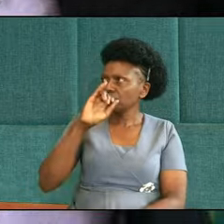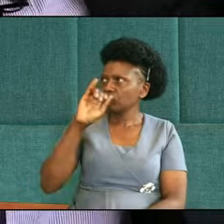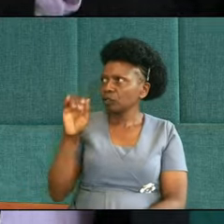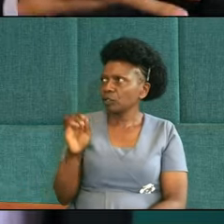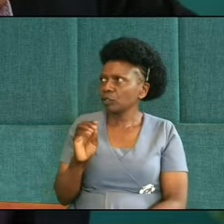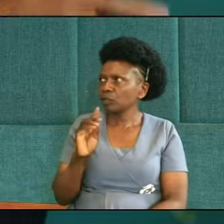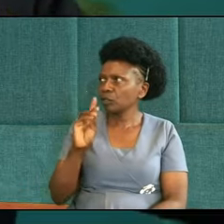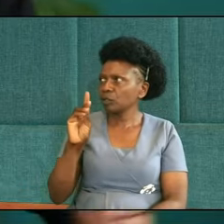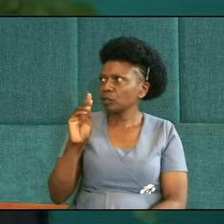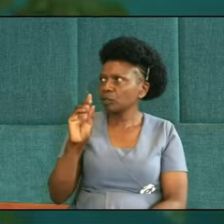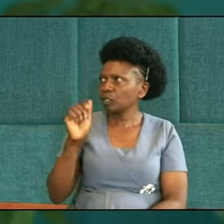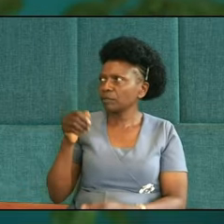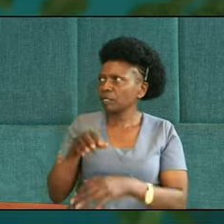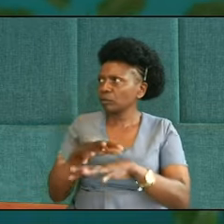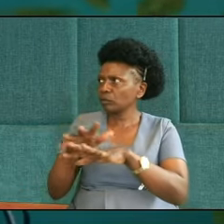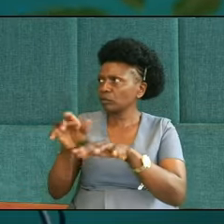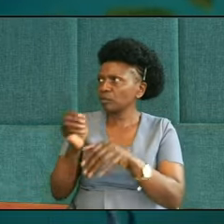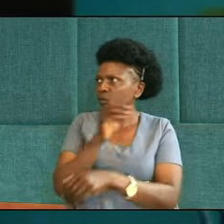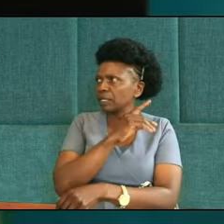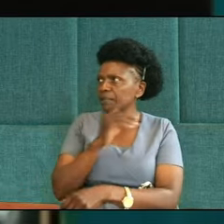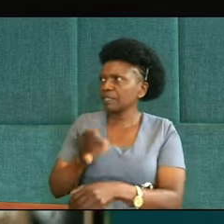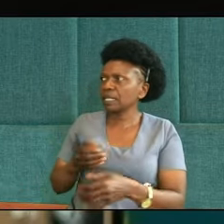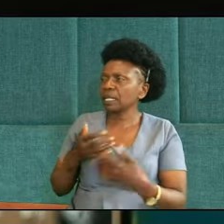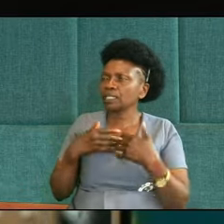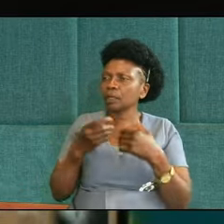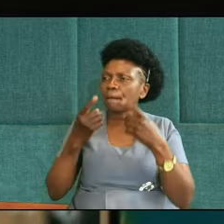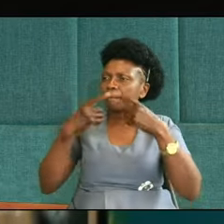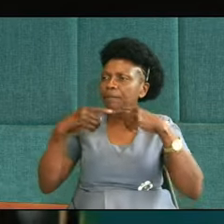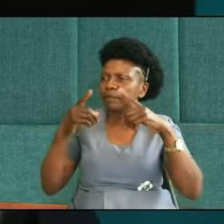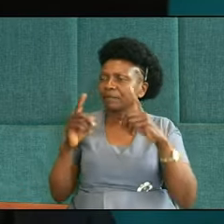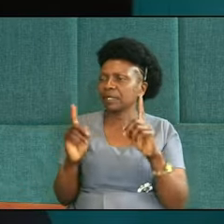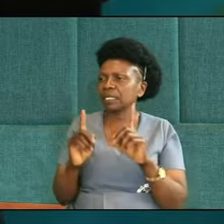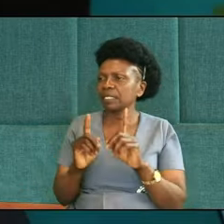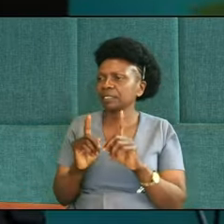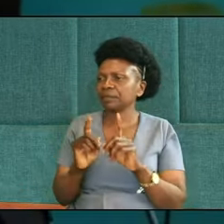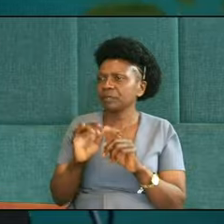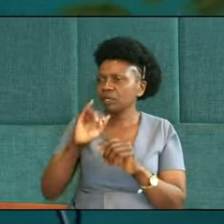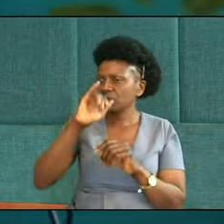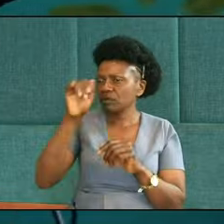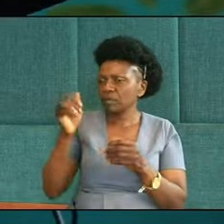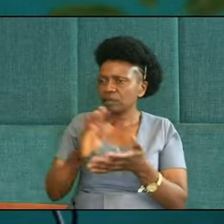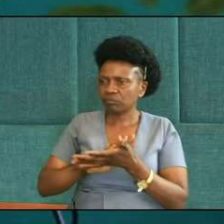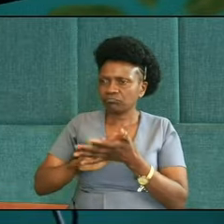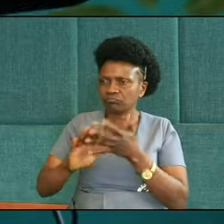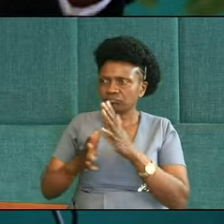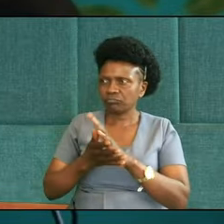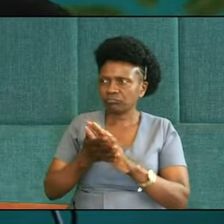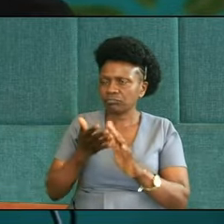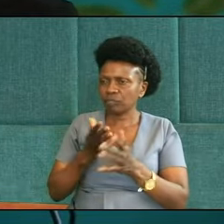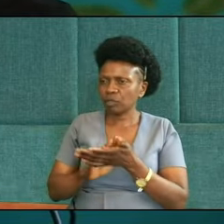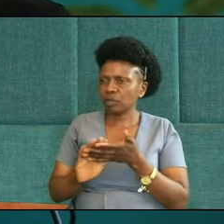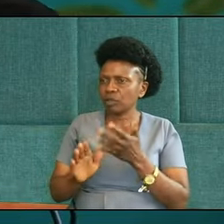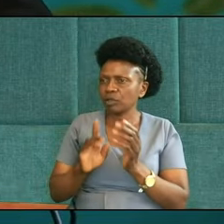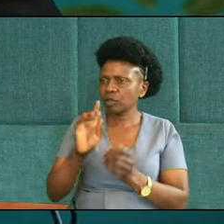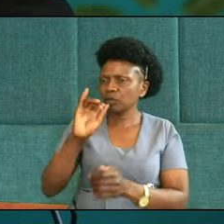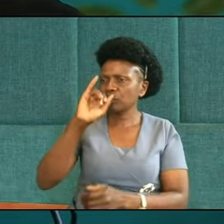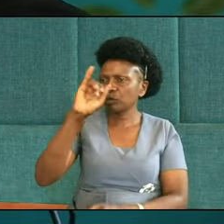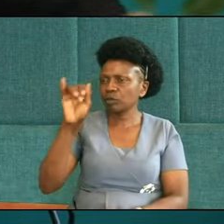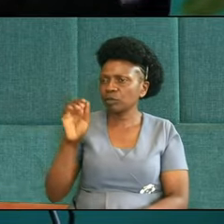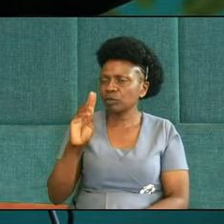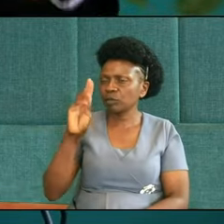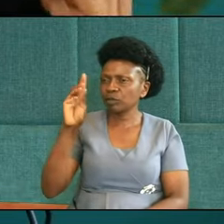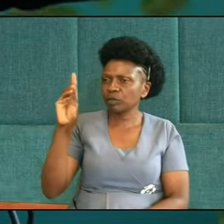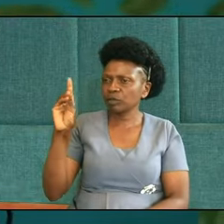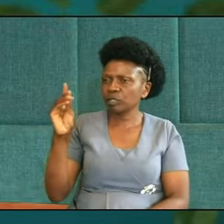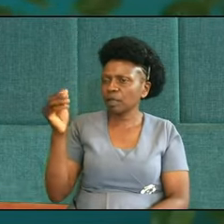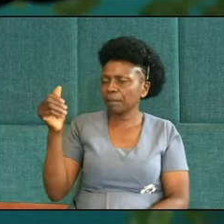me? It's not the first born Reuben, it's not the favorite Joseph, it's the forgiven one called Judah, that's what